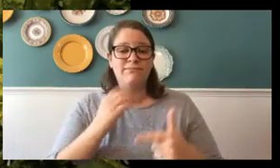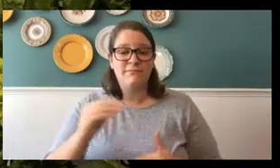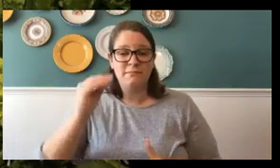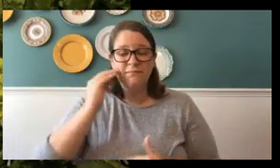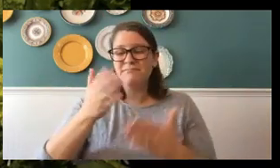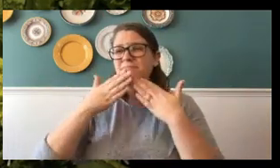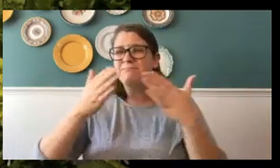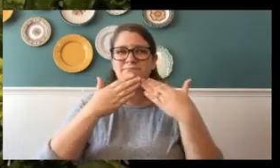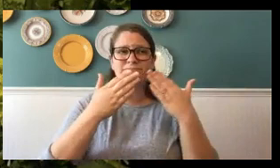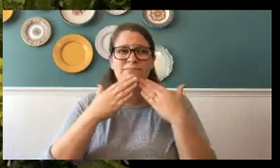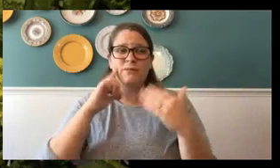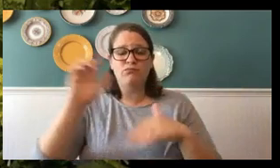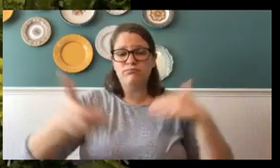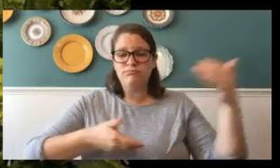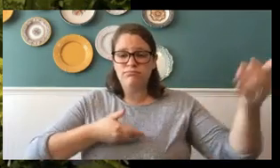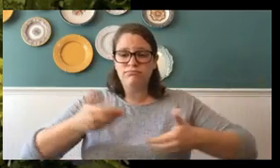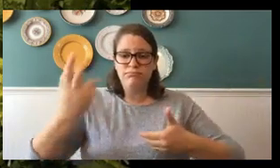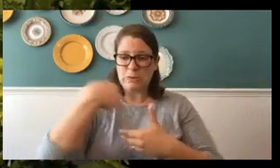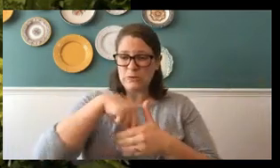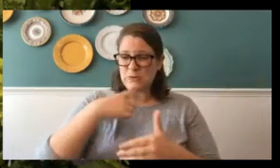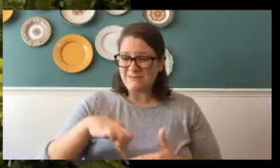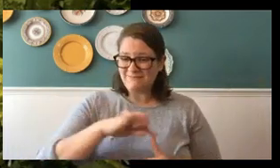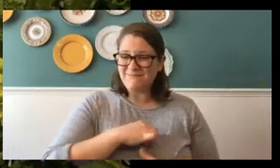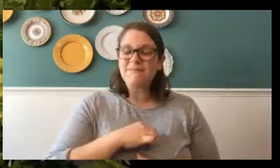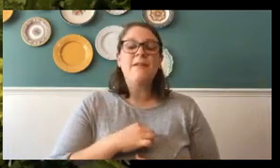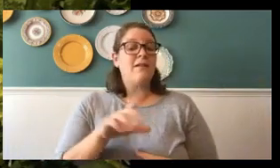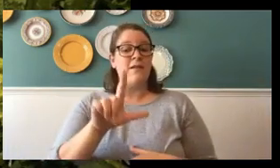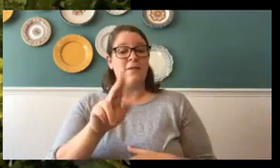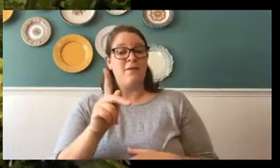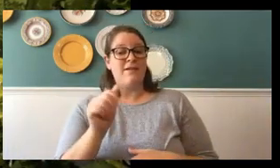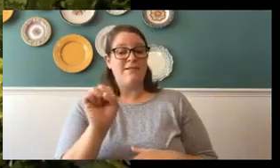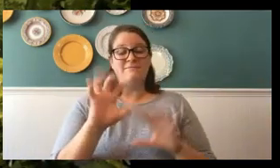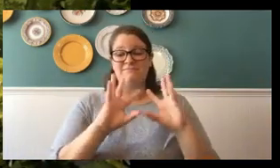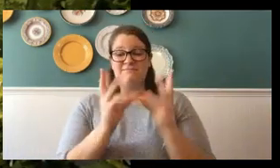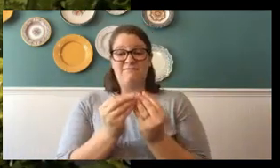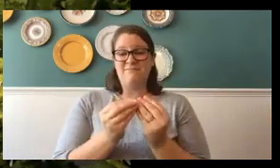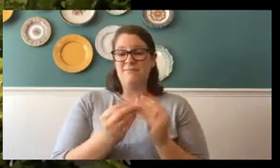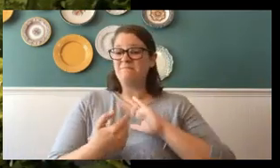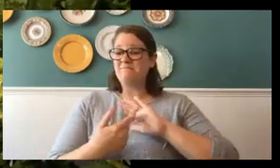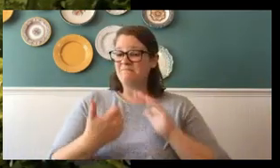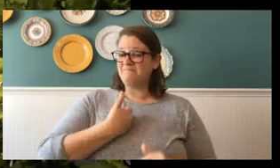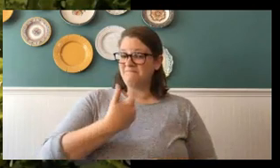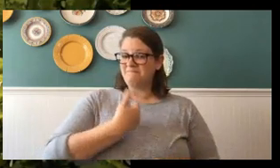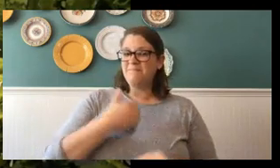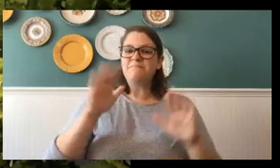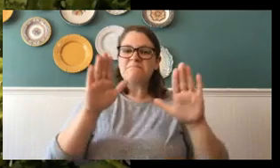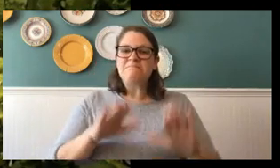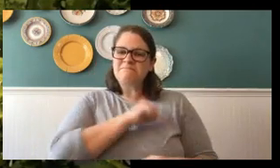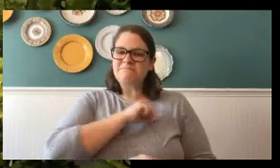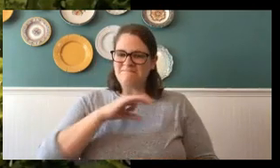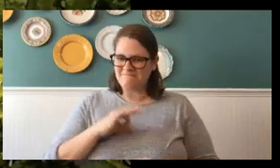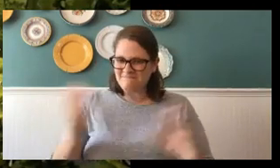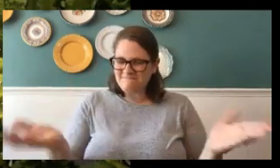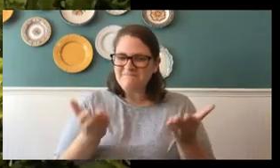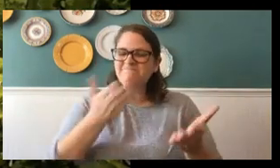you so much for joining me on behalf of the Lucas family, on behalf of myself and my wonderful staff here. I want to